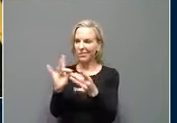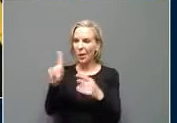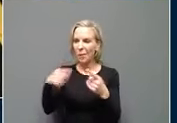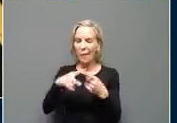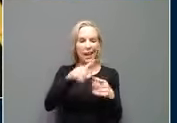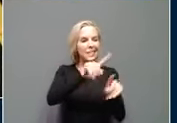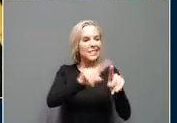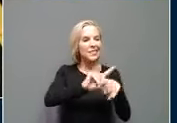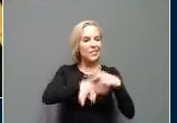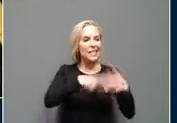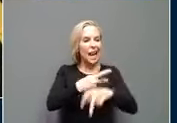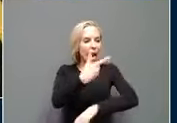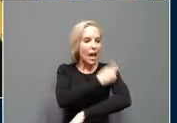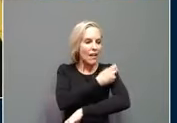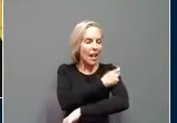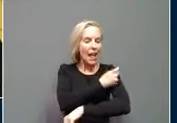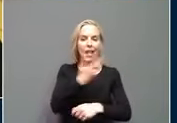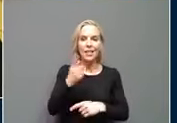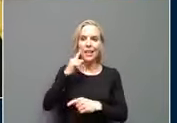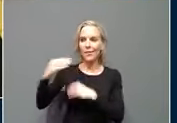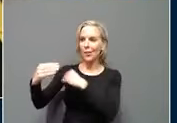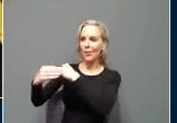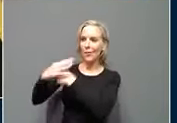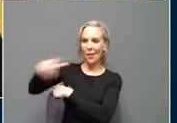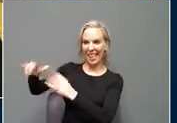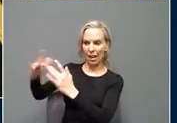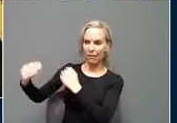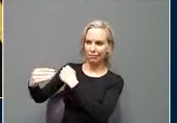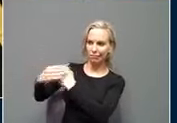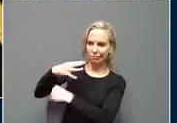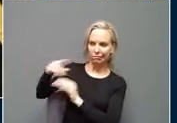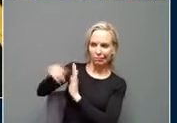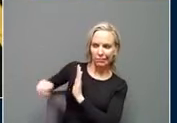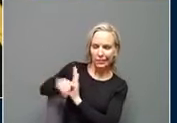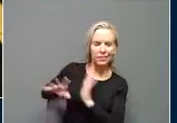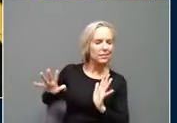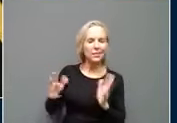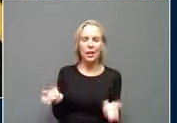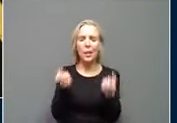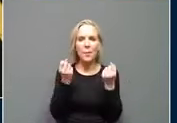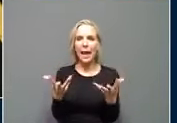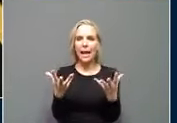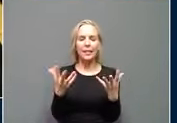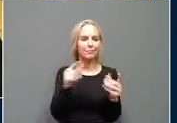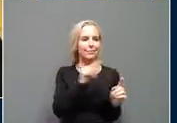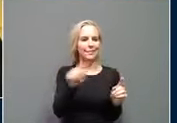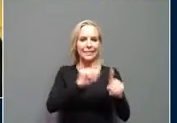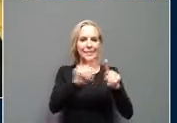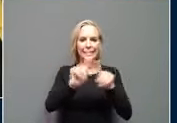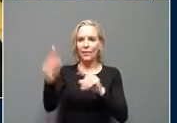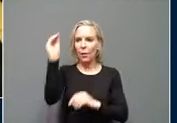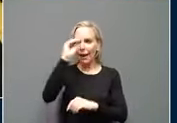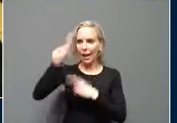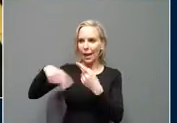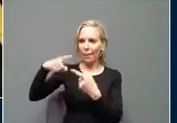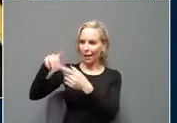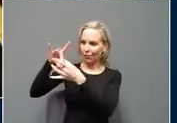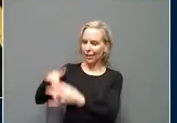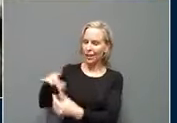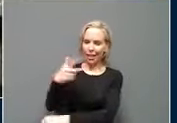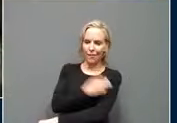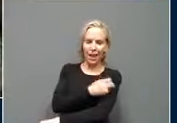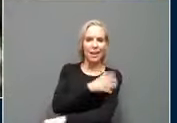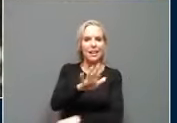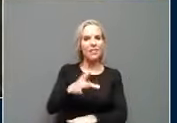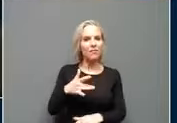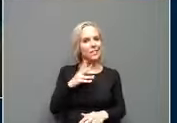you have the influence of the internet, and everybody has these different opinions about the vaccine, so it's natural and I think